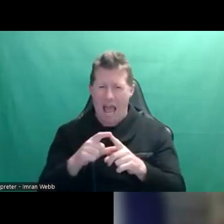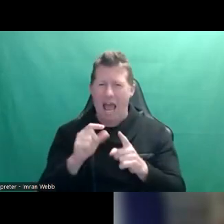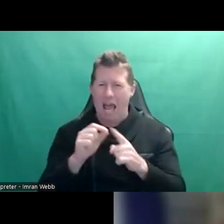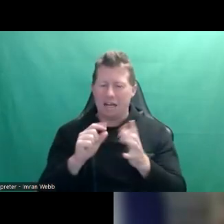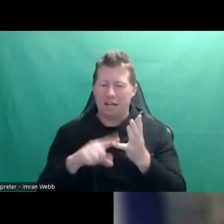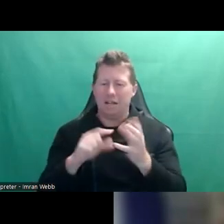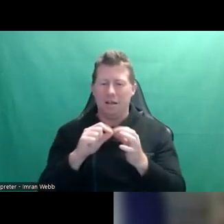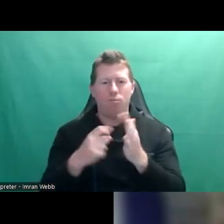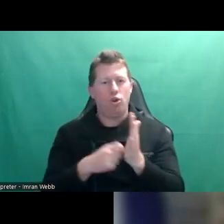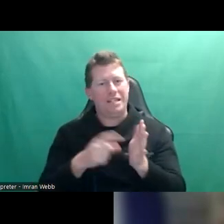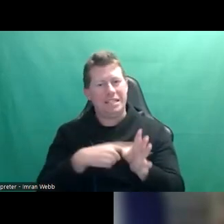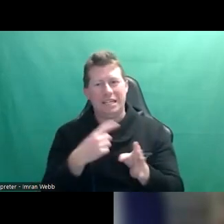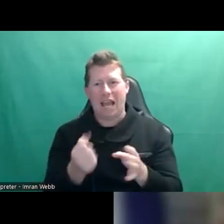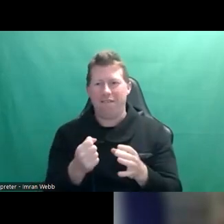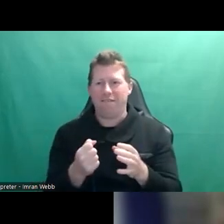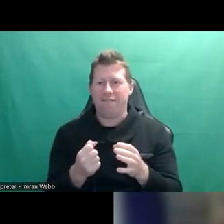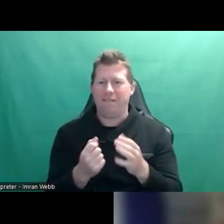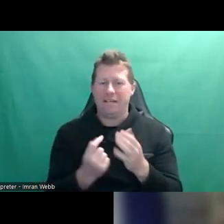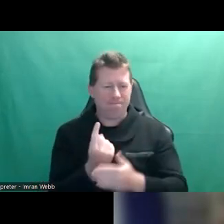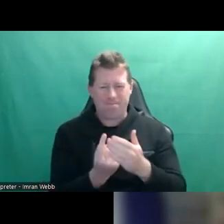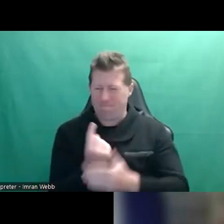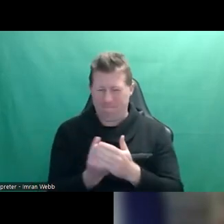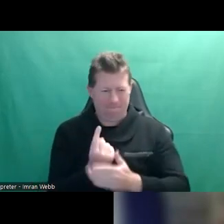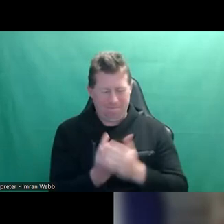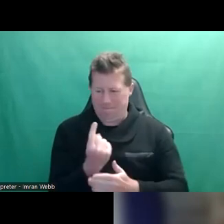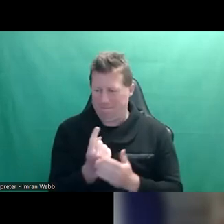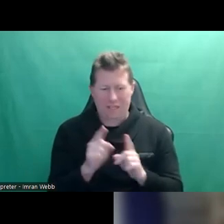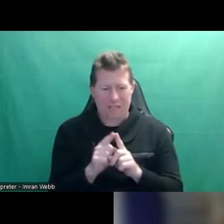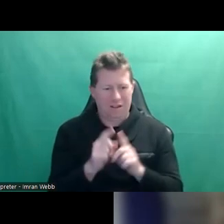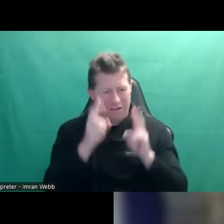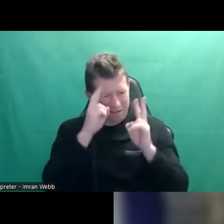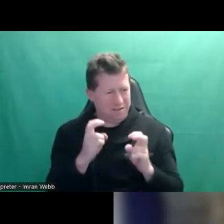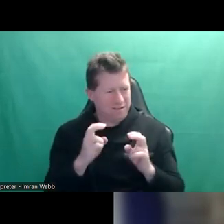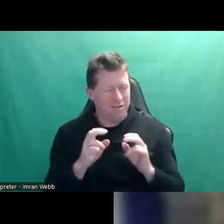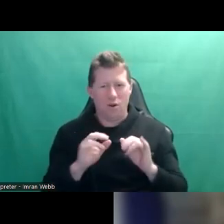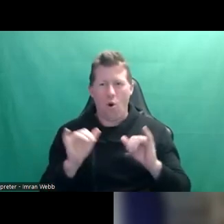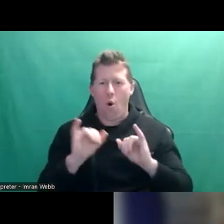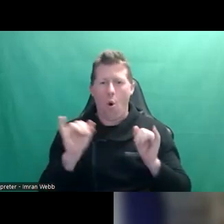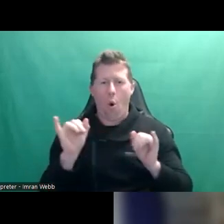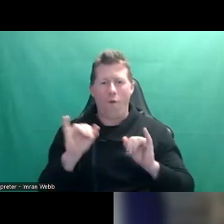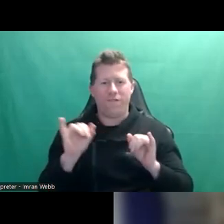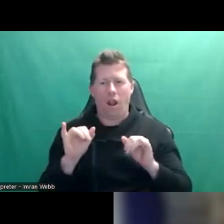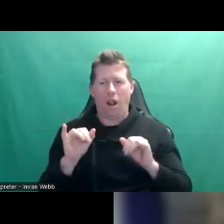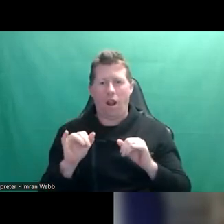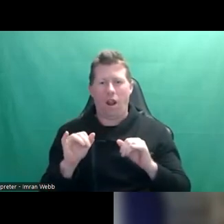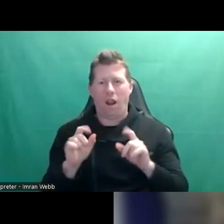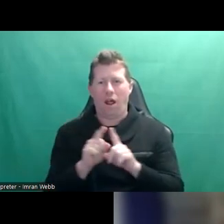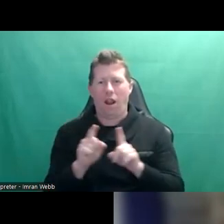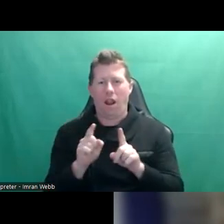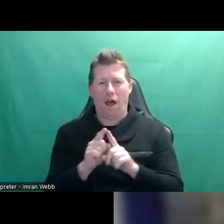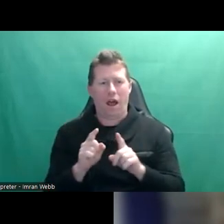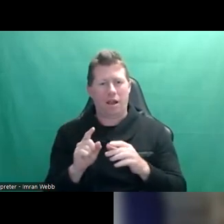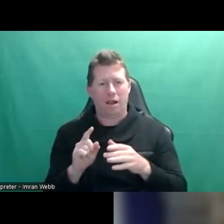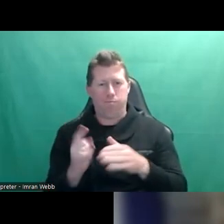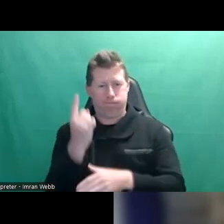There's so many things that kind of kick in. It's like an awful space shuttle launch where you're quite unprepared. You're like, they're putting kids in there, not